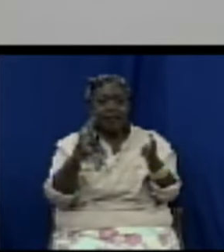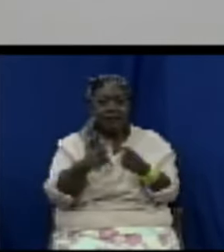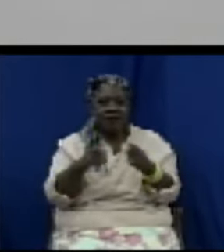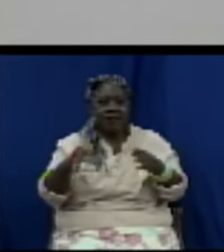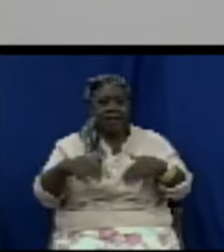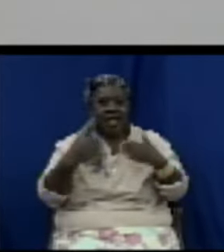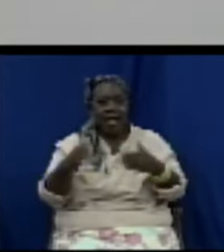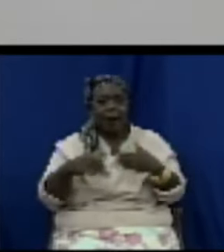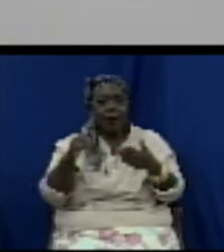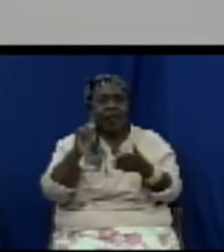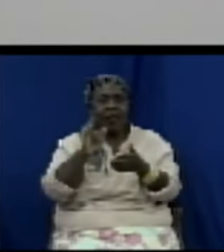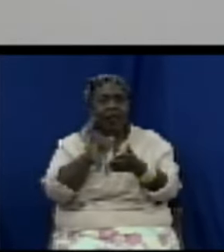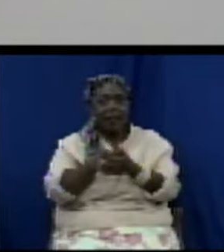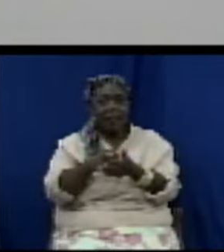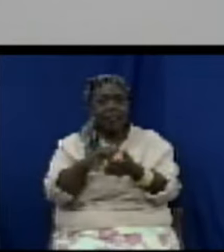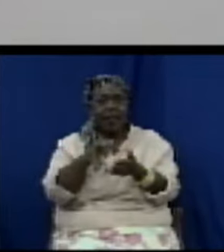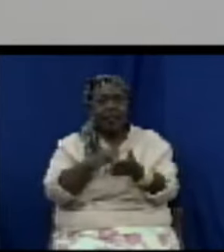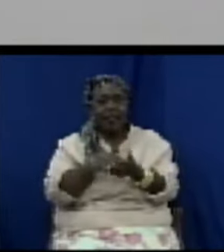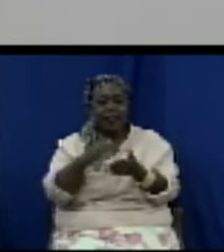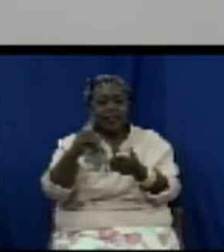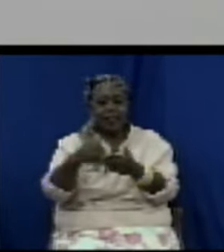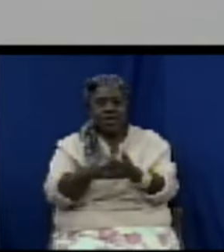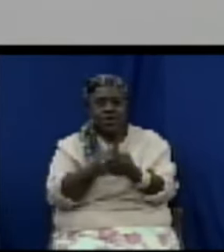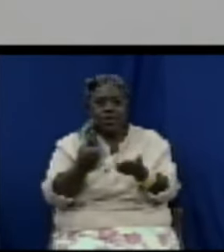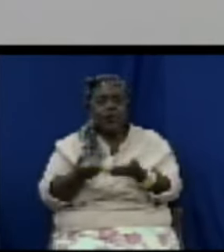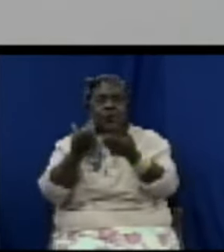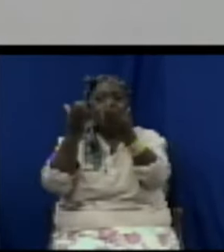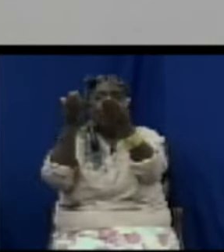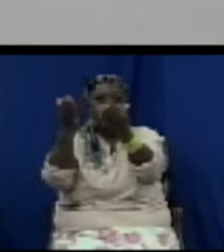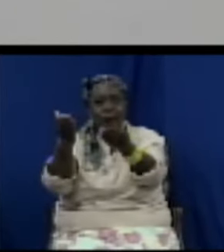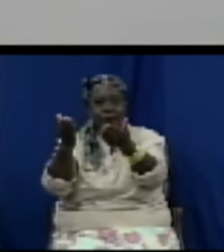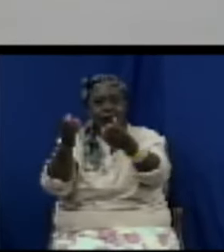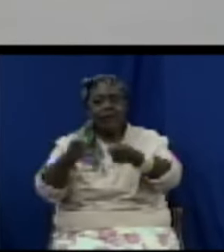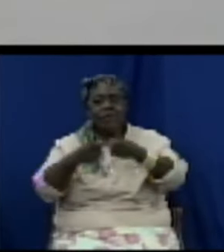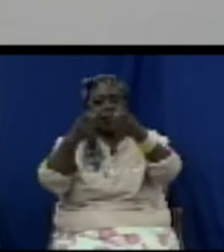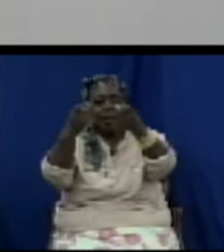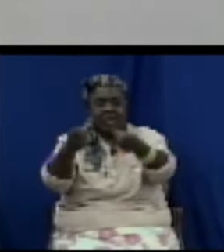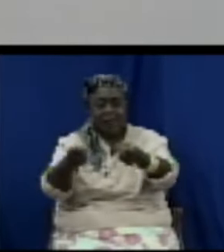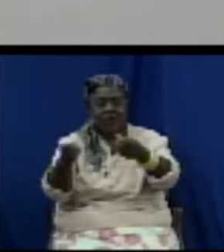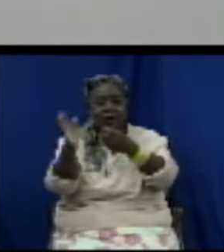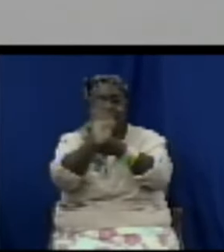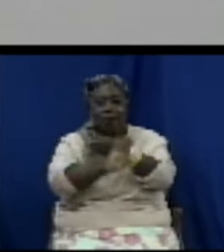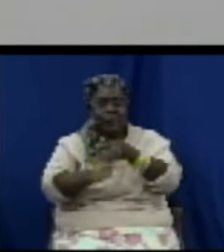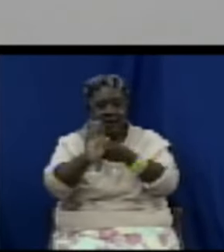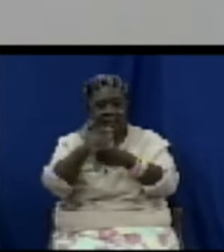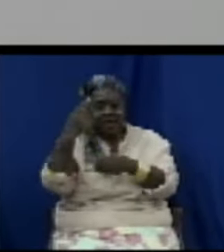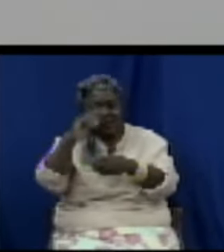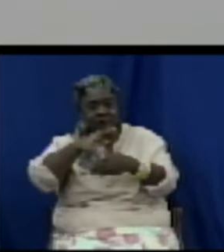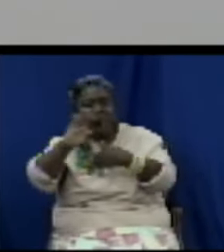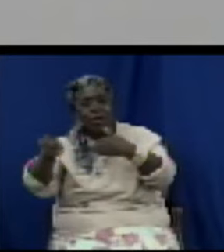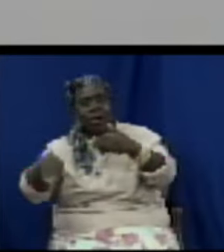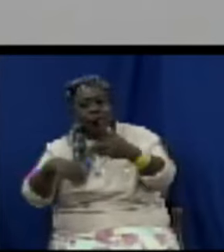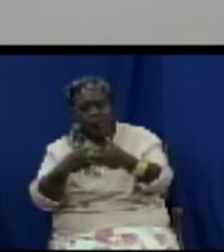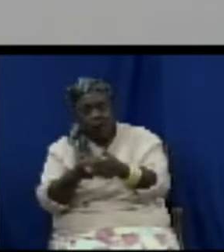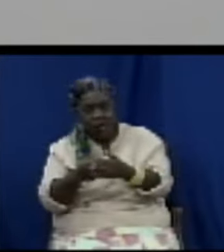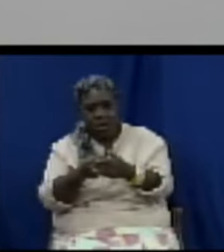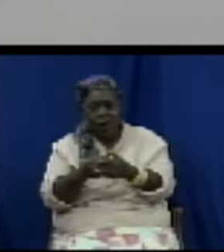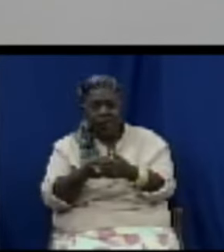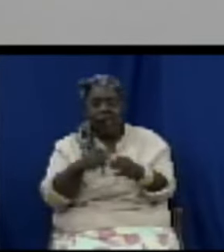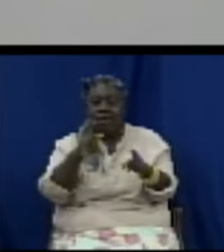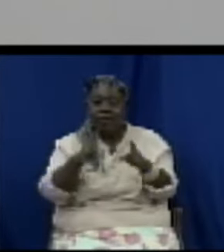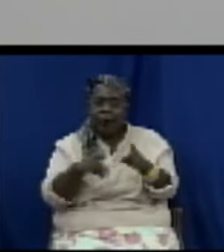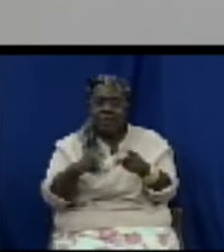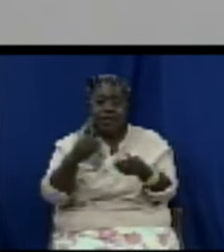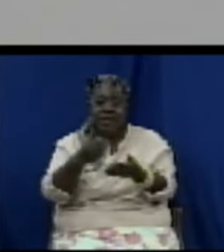legislation also allows for this level of protection for entrepreneurs as well as our consumers